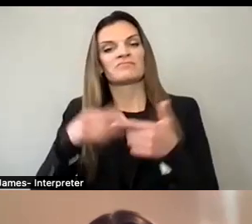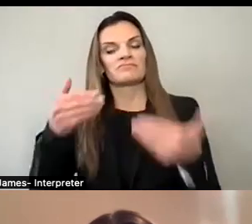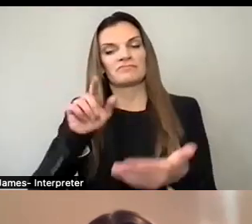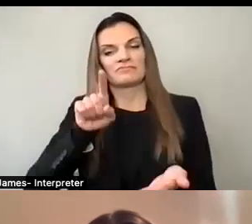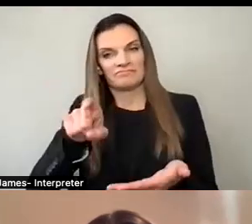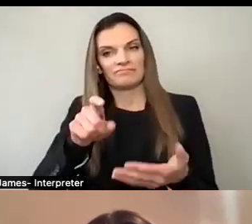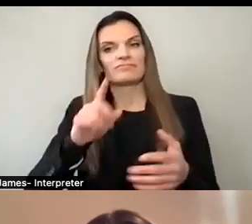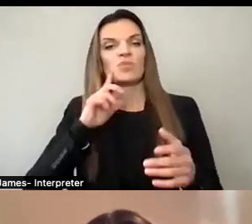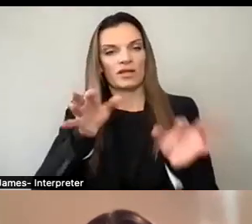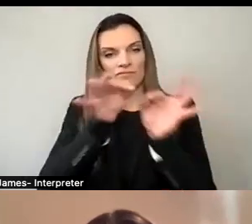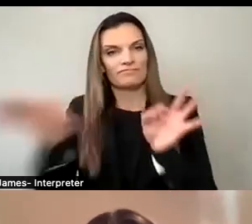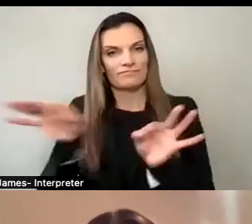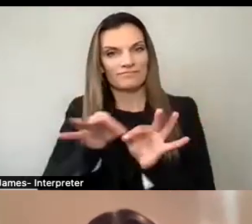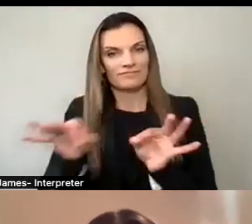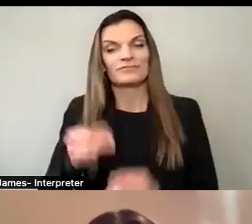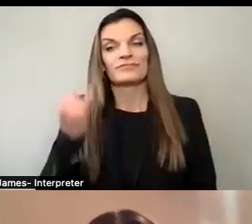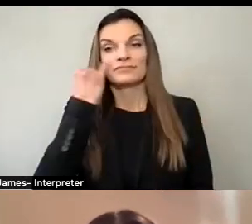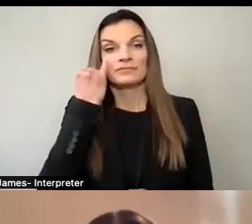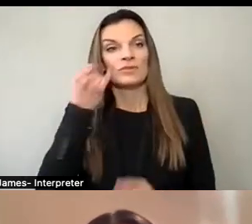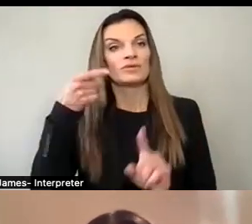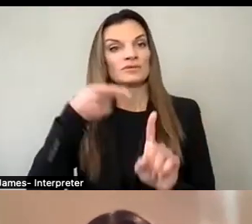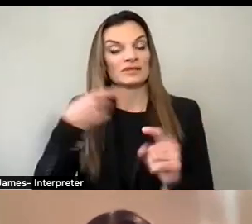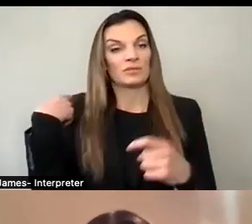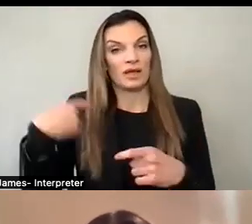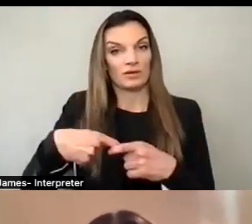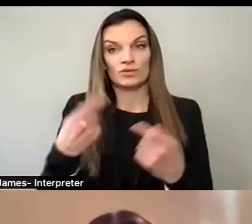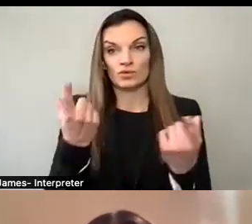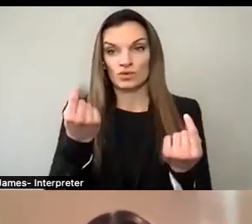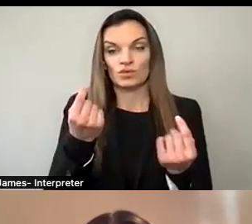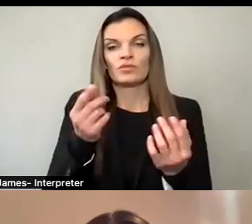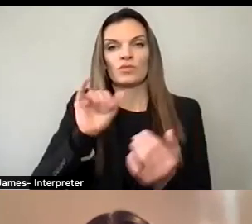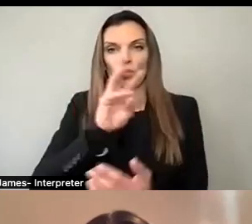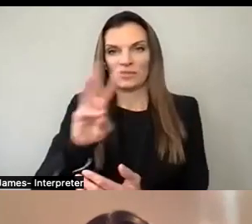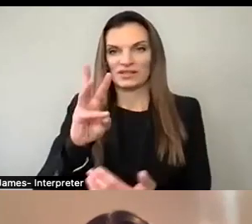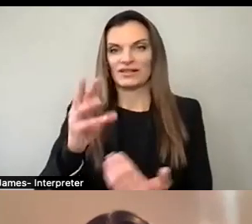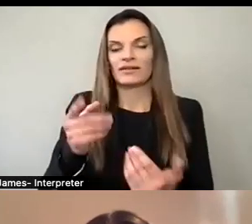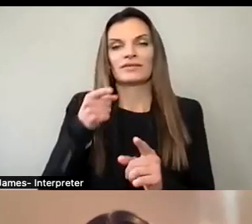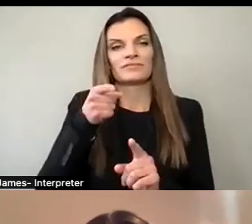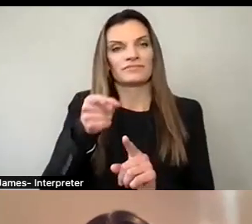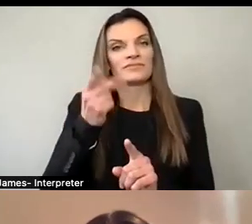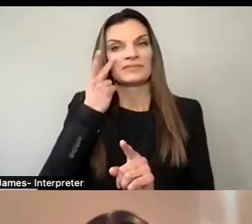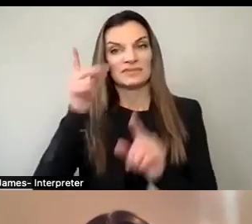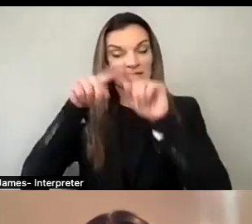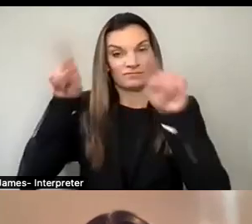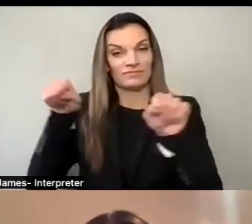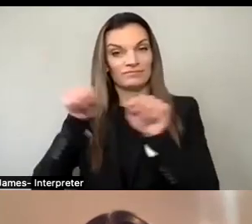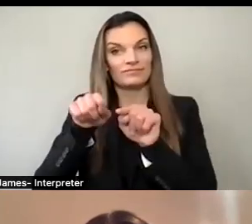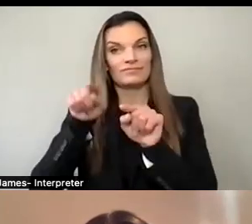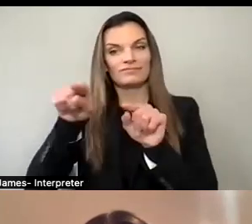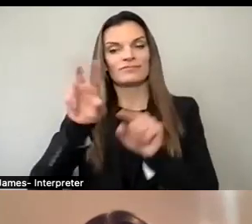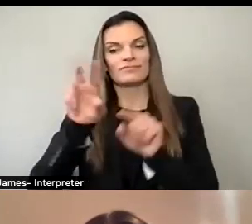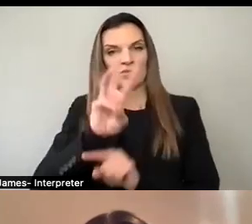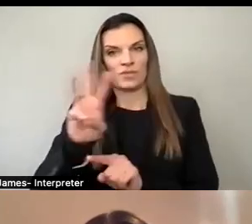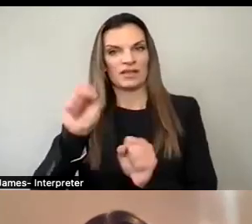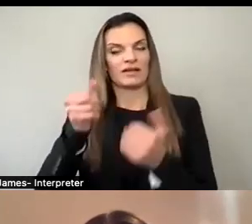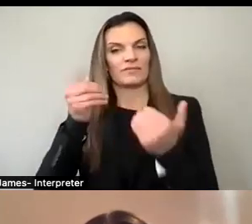To see the captions in Spanish, please go to the website in the box on the screen where you